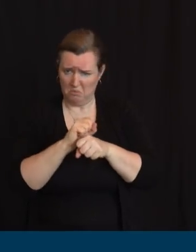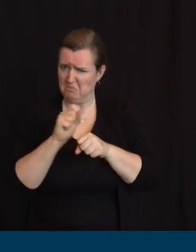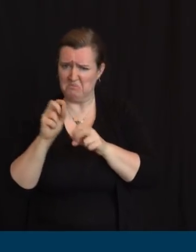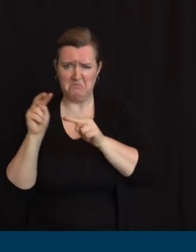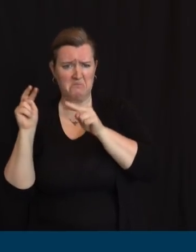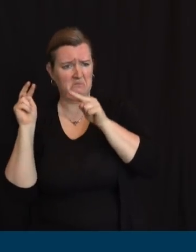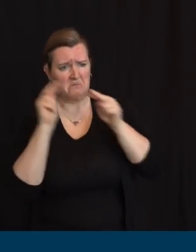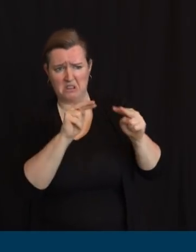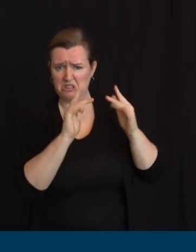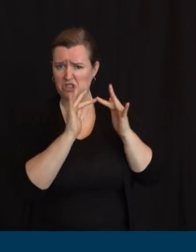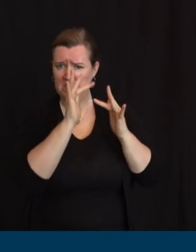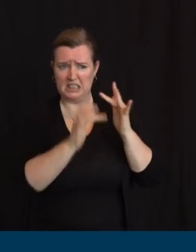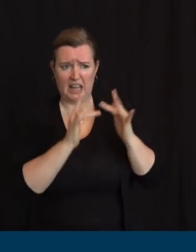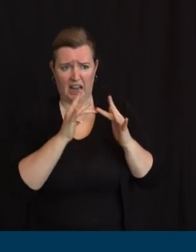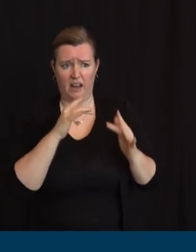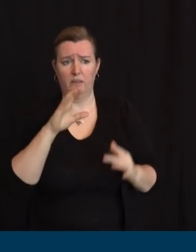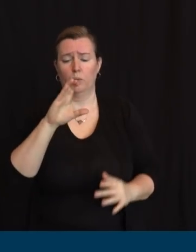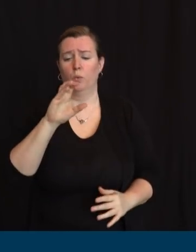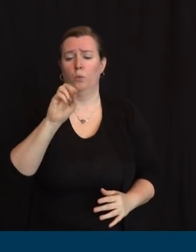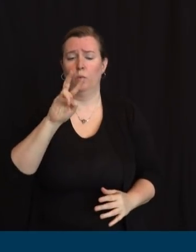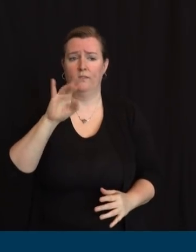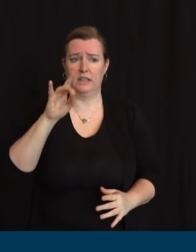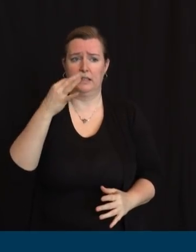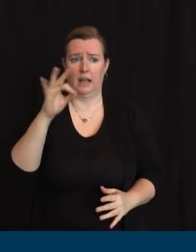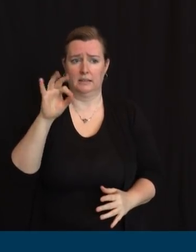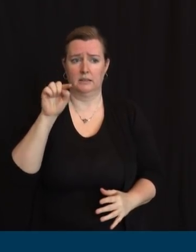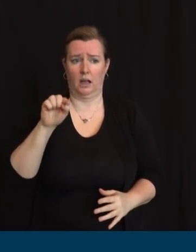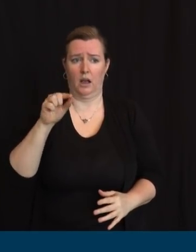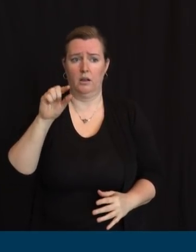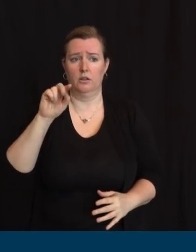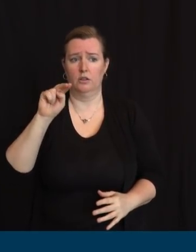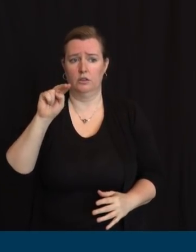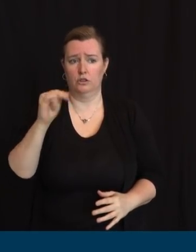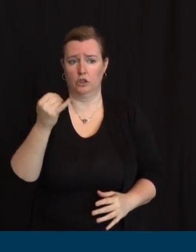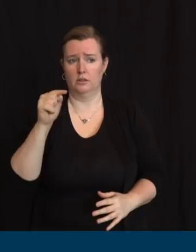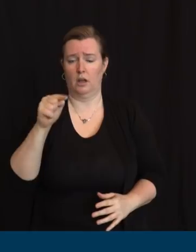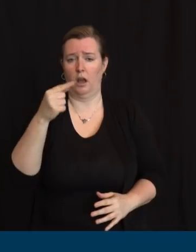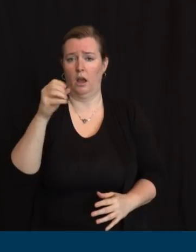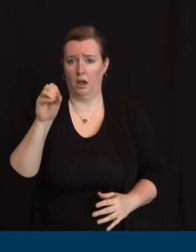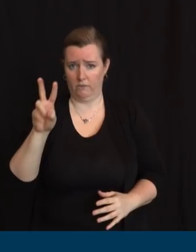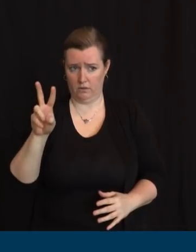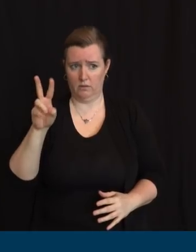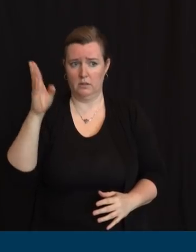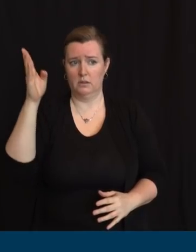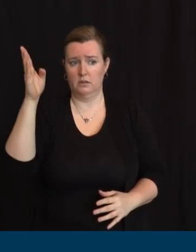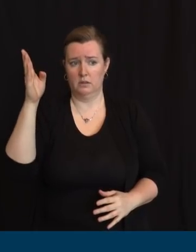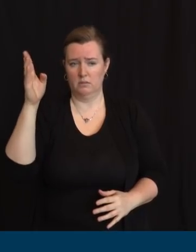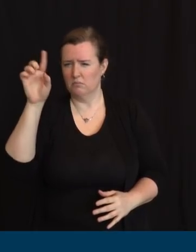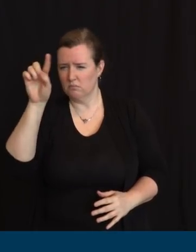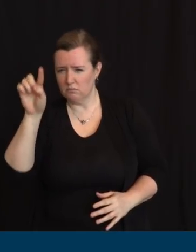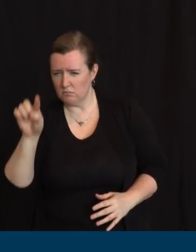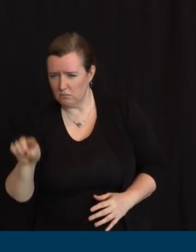.nj.gov. Just click on the link for Jobs Portal on the main page.